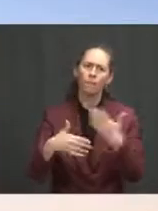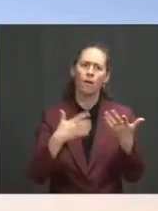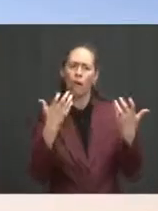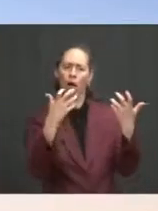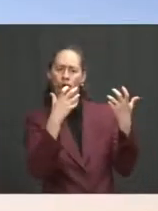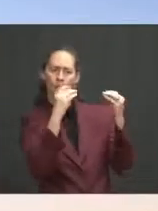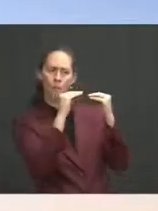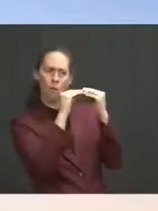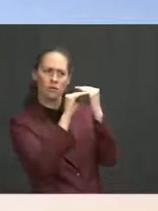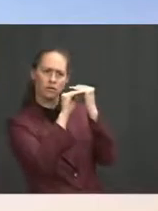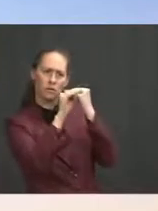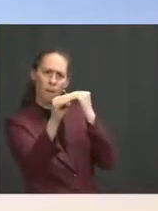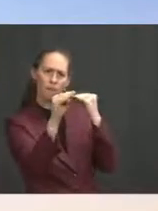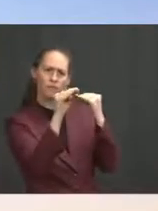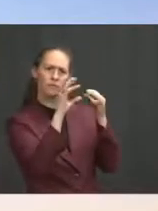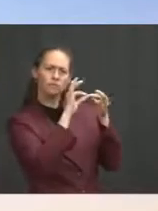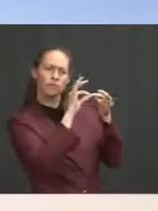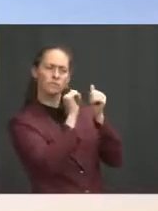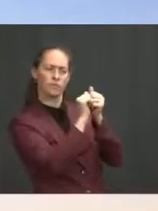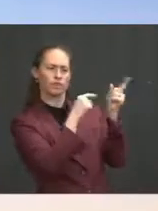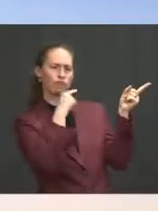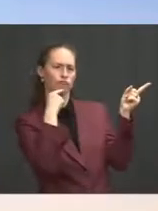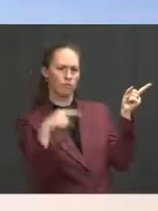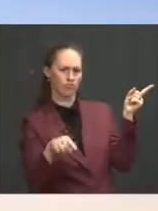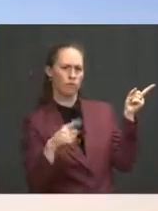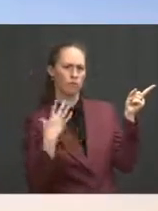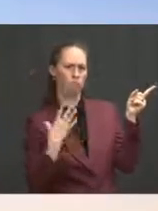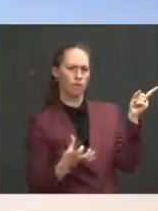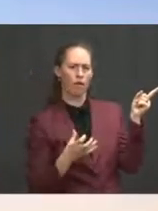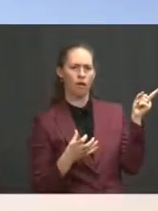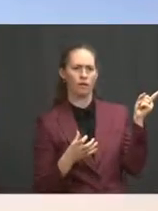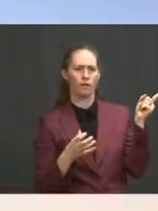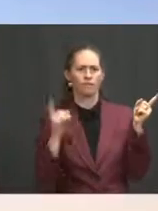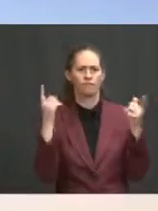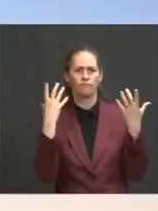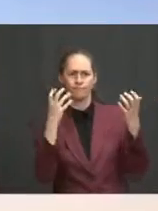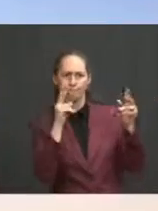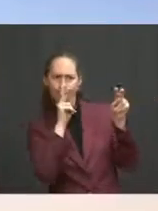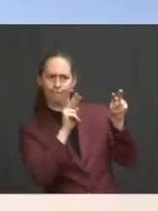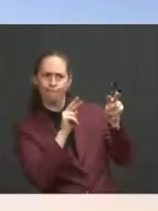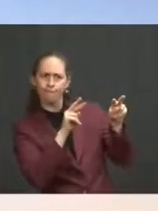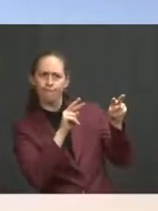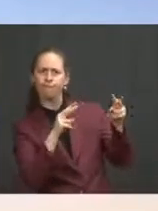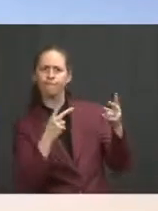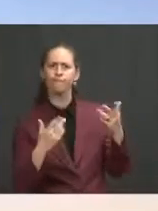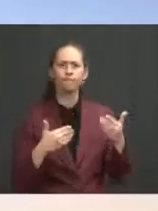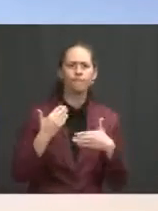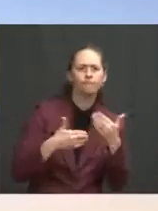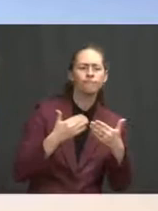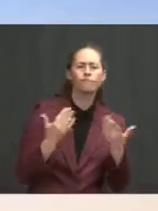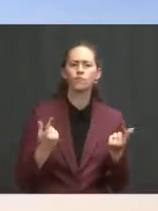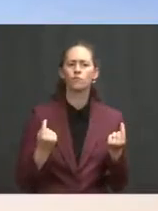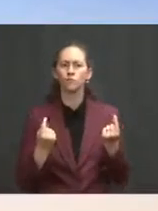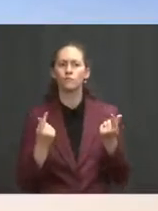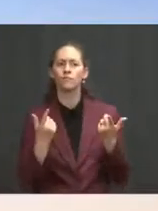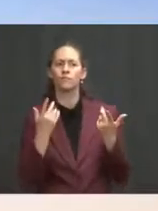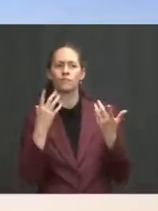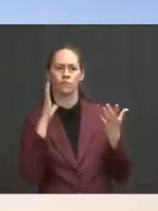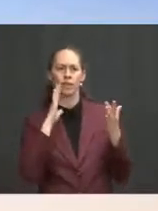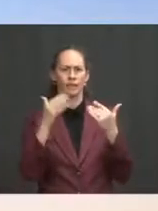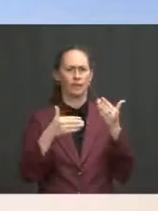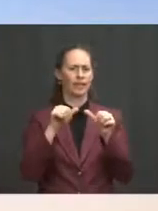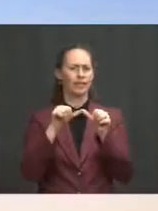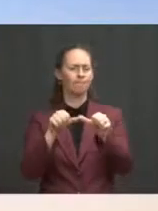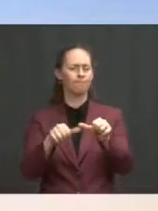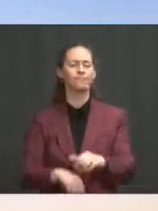relationship with Russia. He announced a number of forward-looking actions in that regard, and that certainly is guiding our strategy. And then